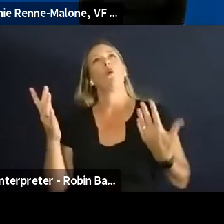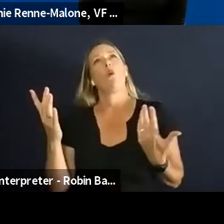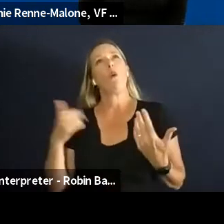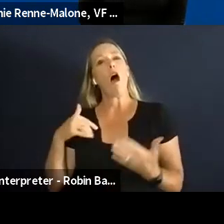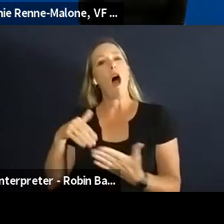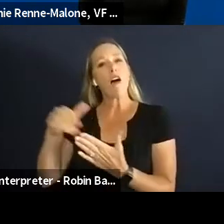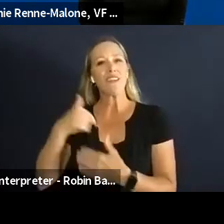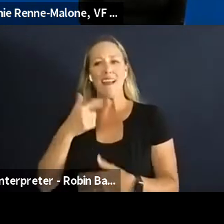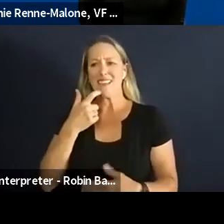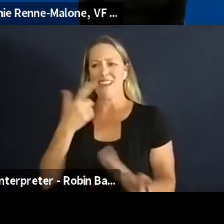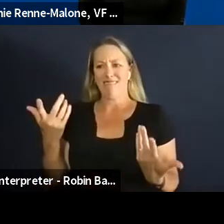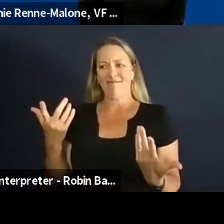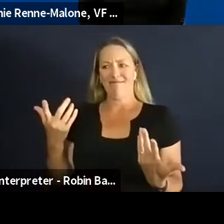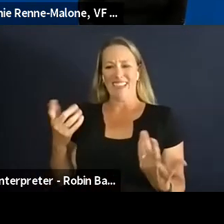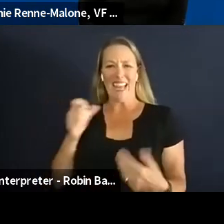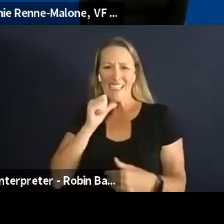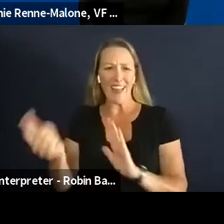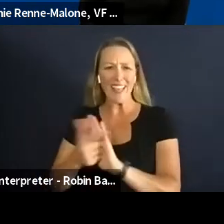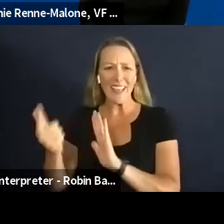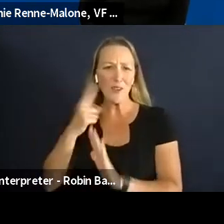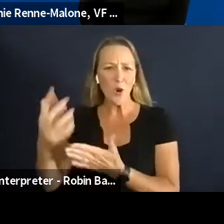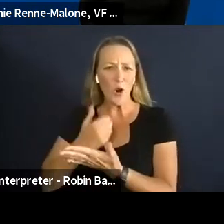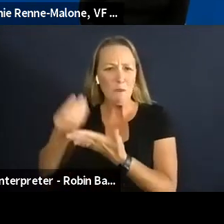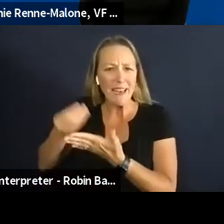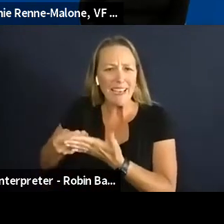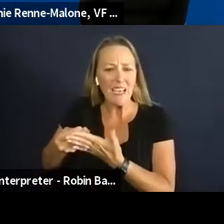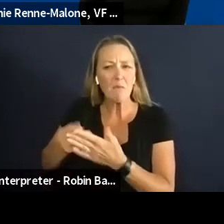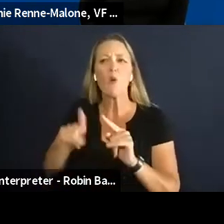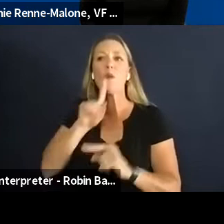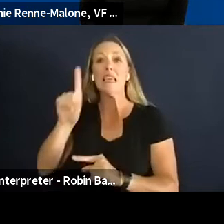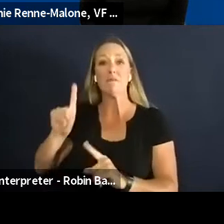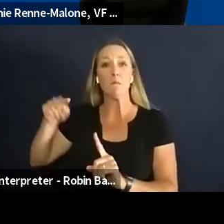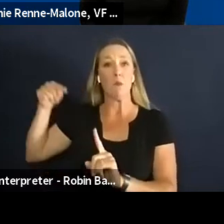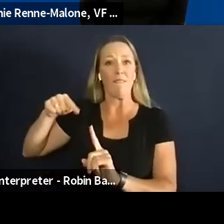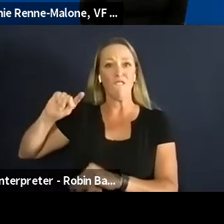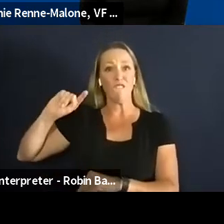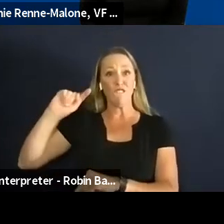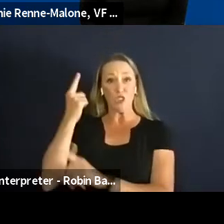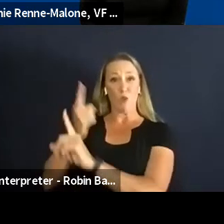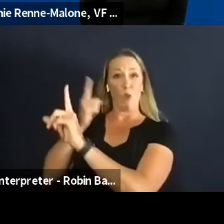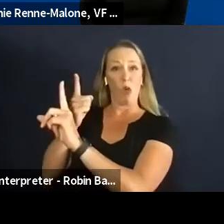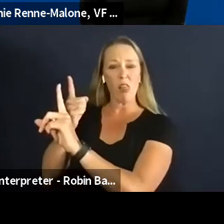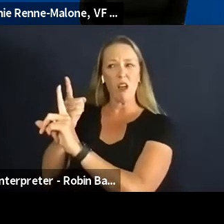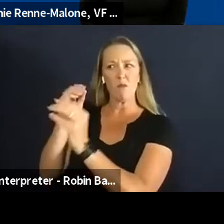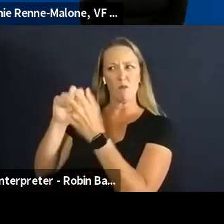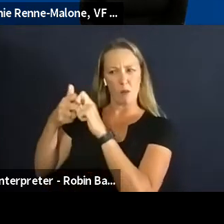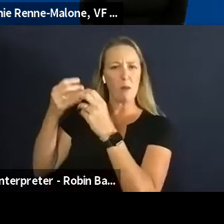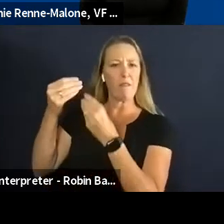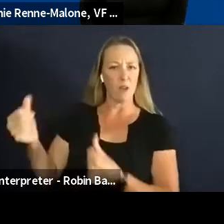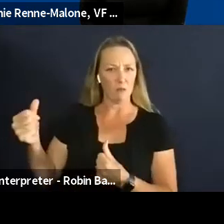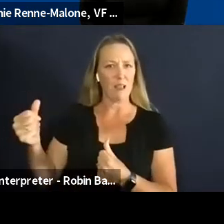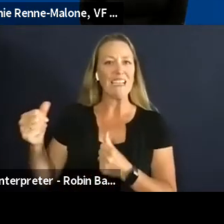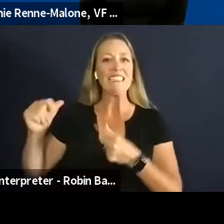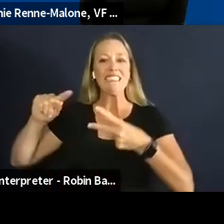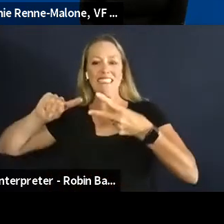say there's no crime in making money but the objective is first is to solve that problem and then to make money